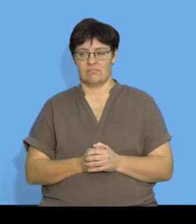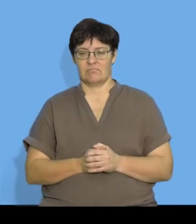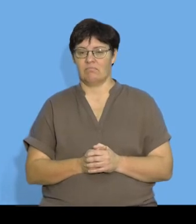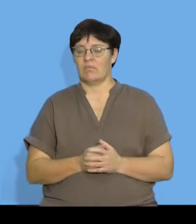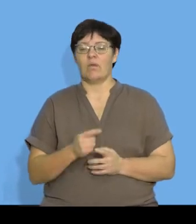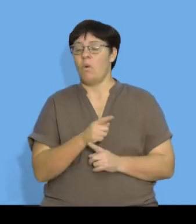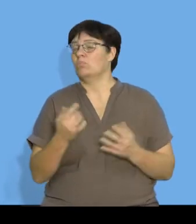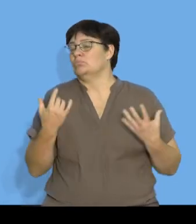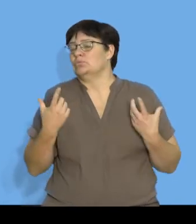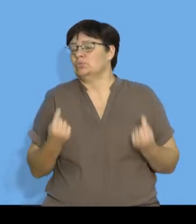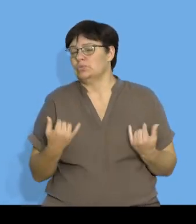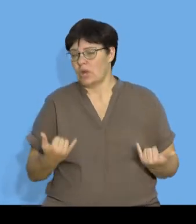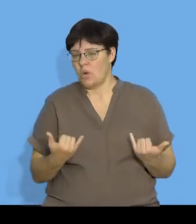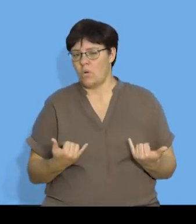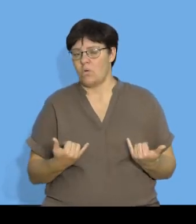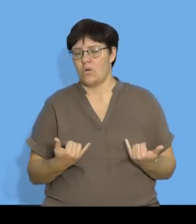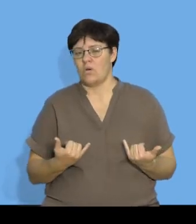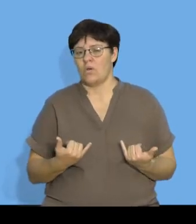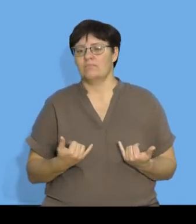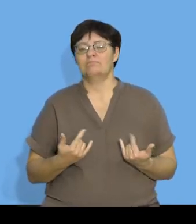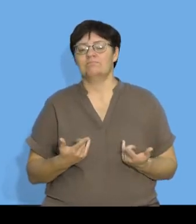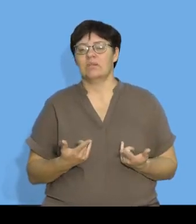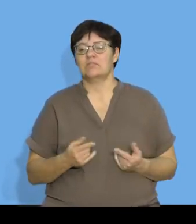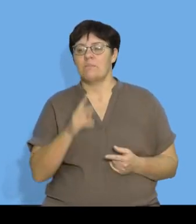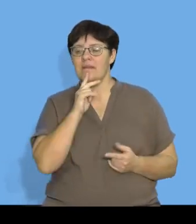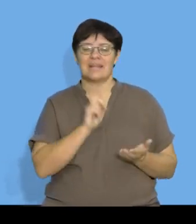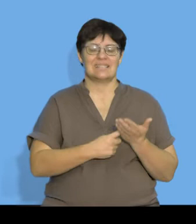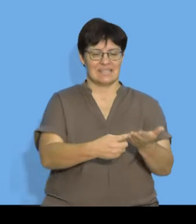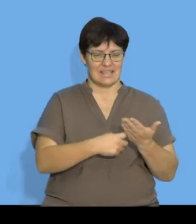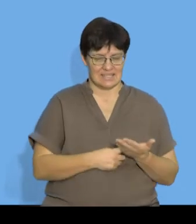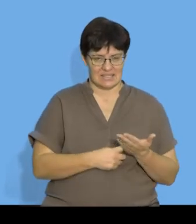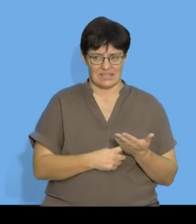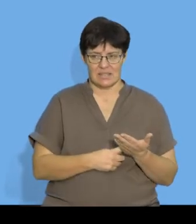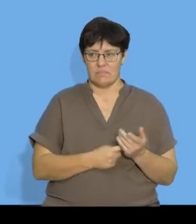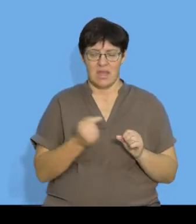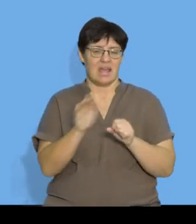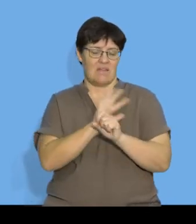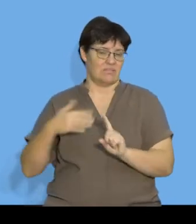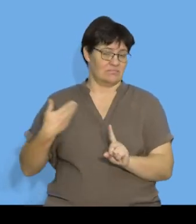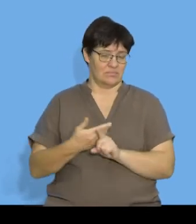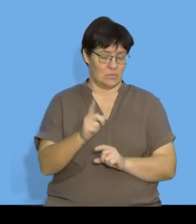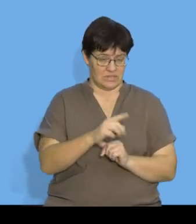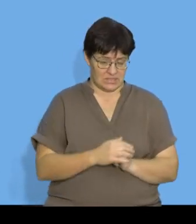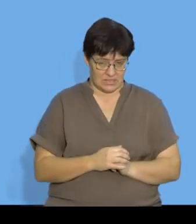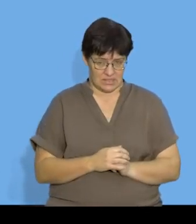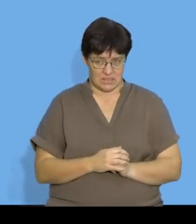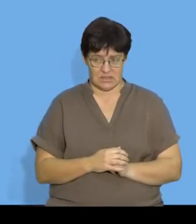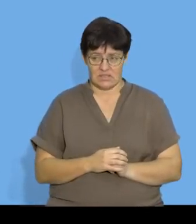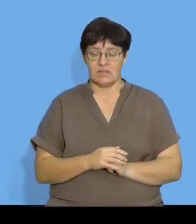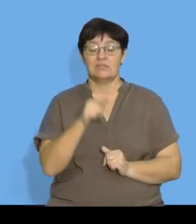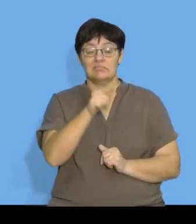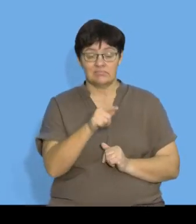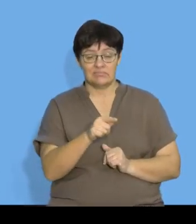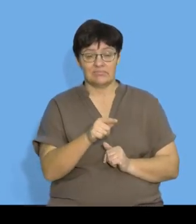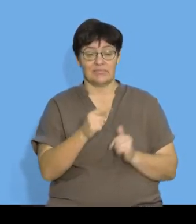so everyone what I'm going to do now for the last few minutes of the lesson is I'm going to discuss what I've covered we have covered